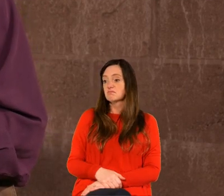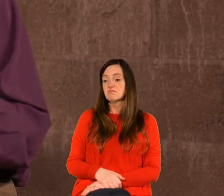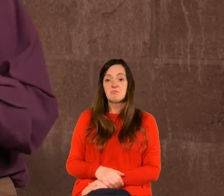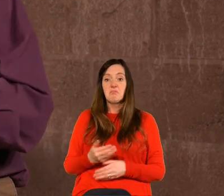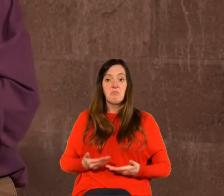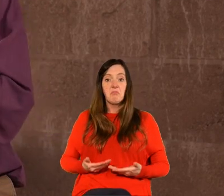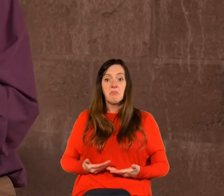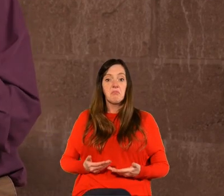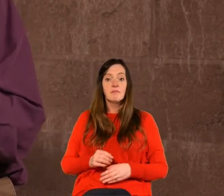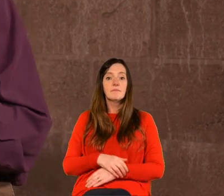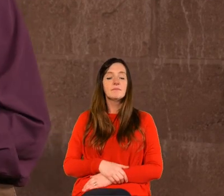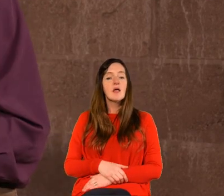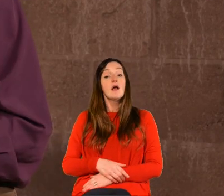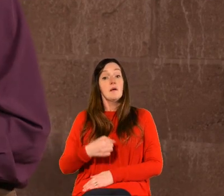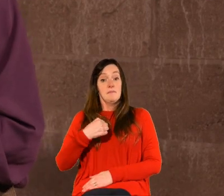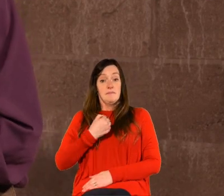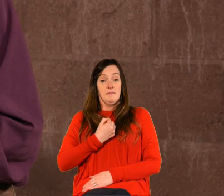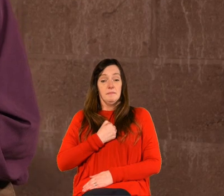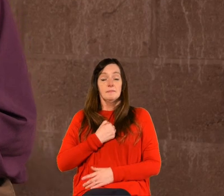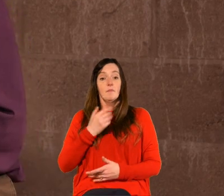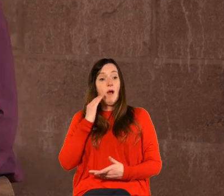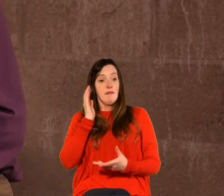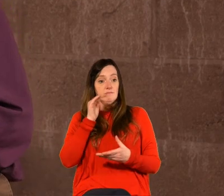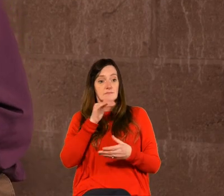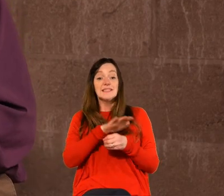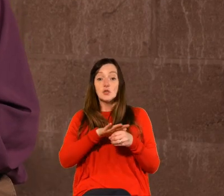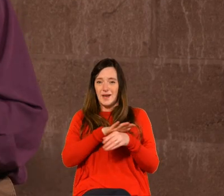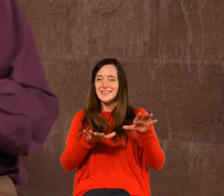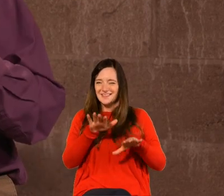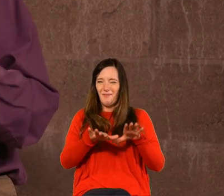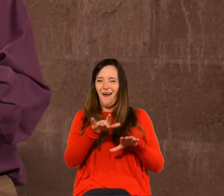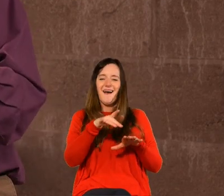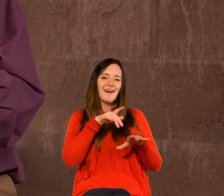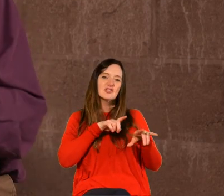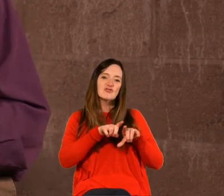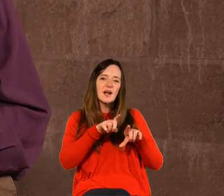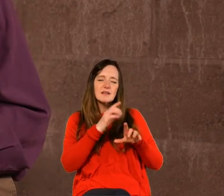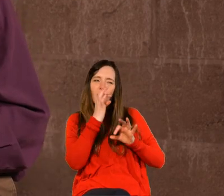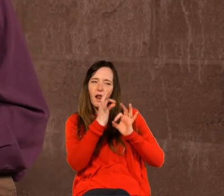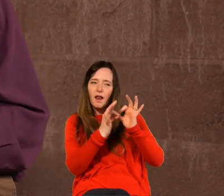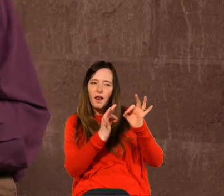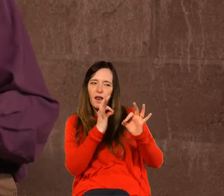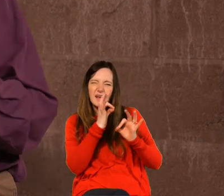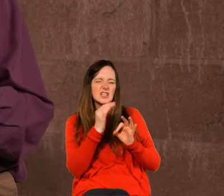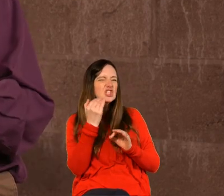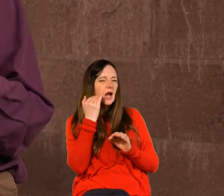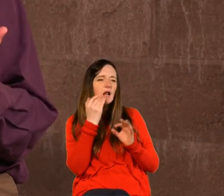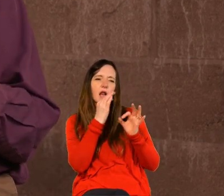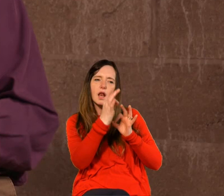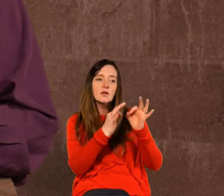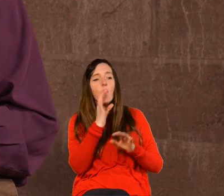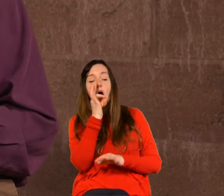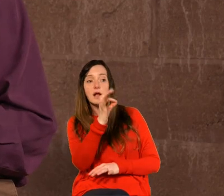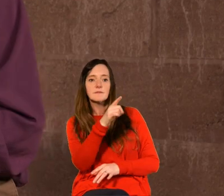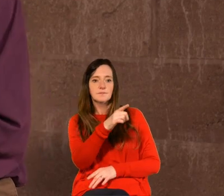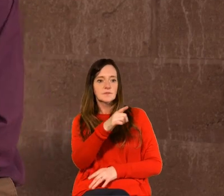couple of things i like to try and look for good questions to ask to prod a little bit one question to begin exploring with people is what happens when